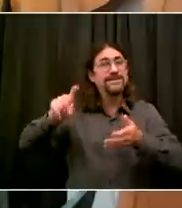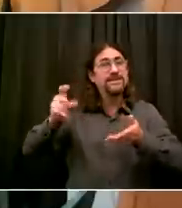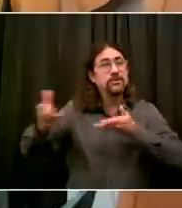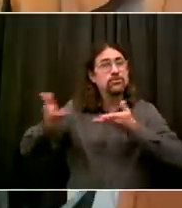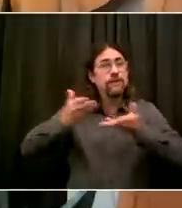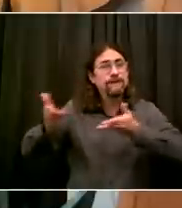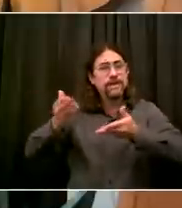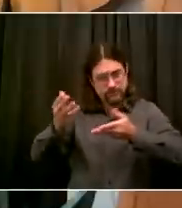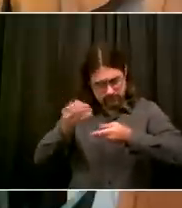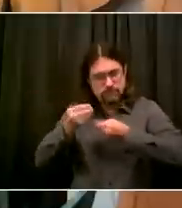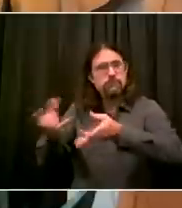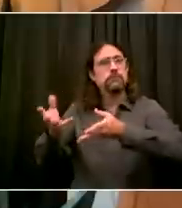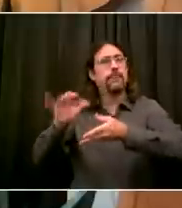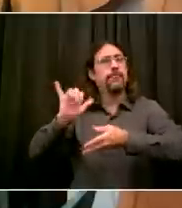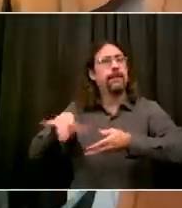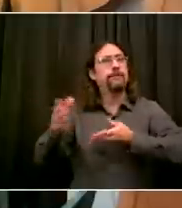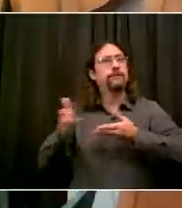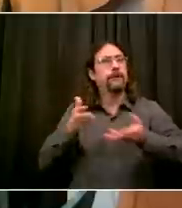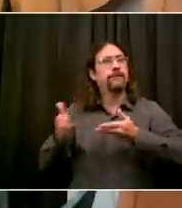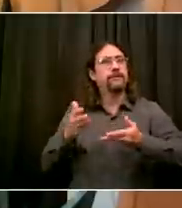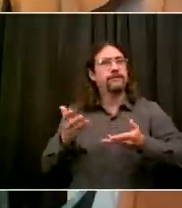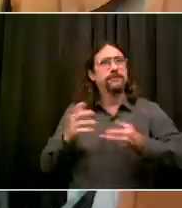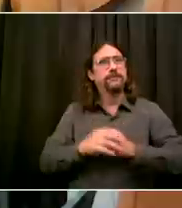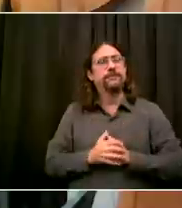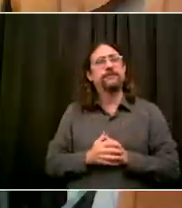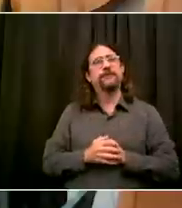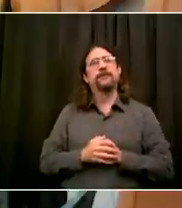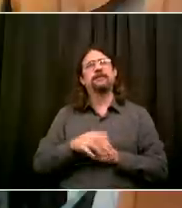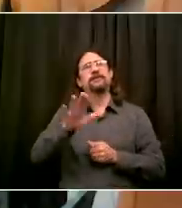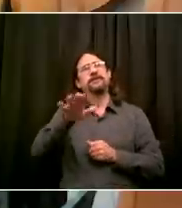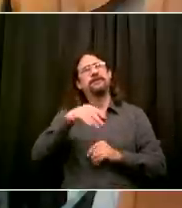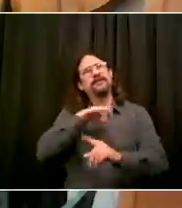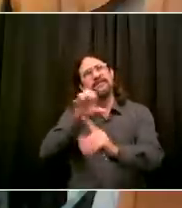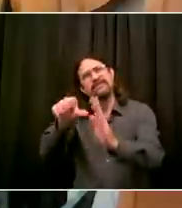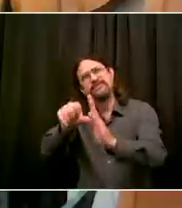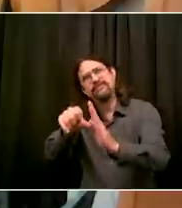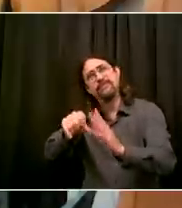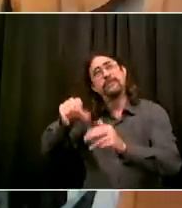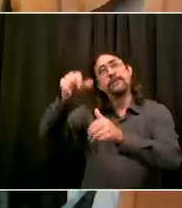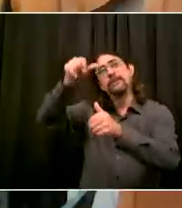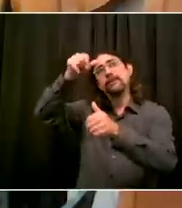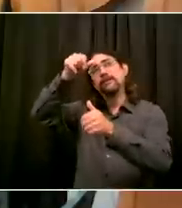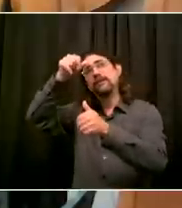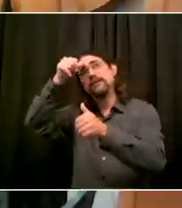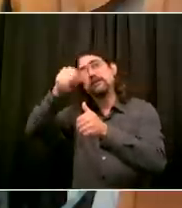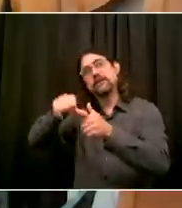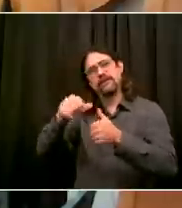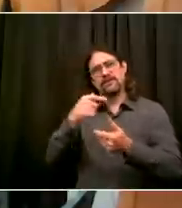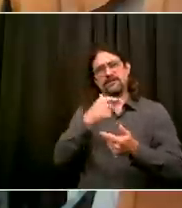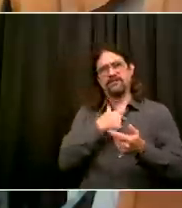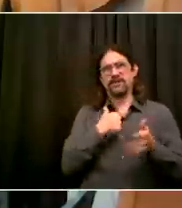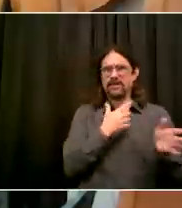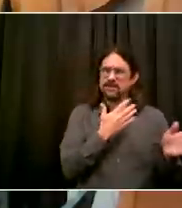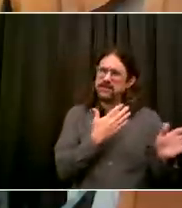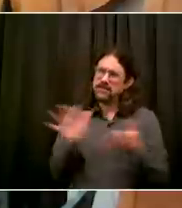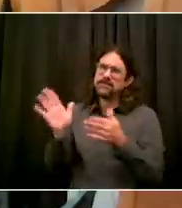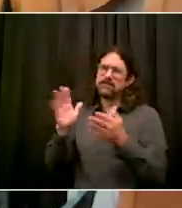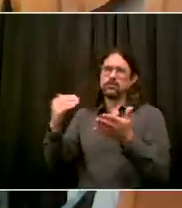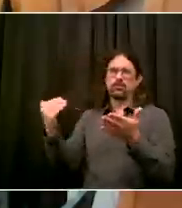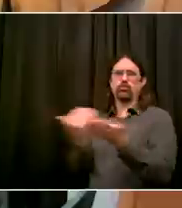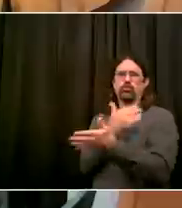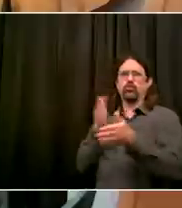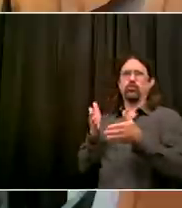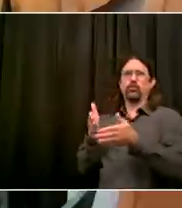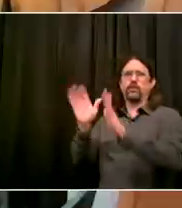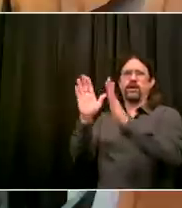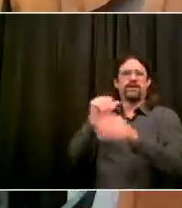we're restarting this massive system. So, it's taking a little bit of time to get all the pieces in the right place, but we want to make sure that